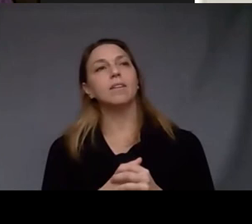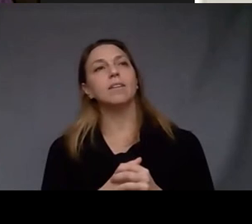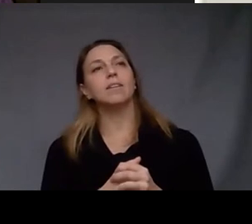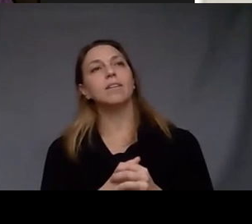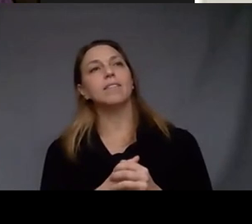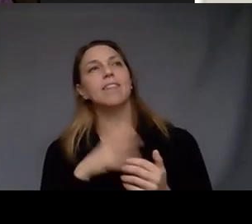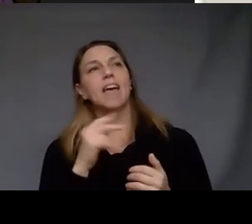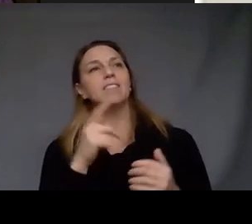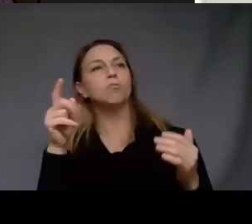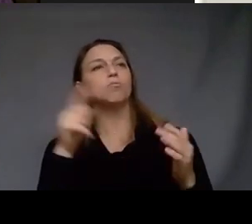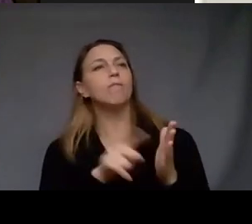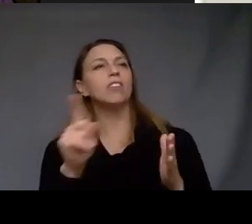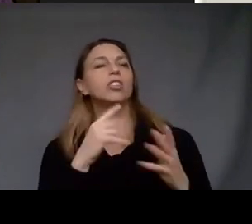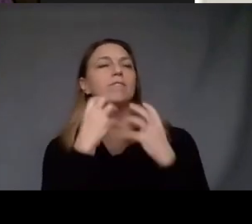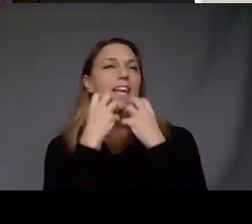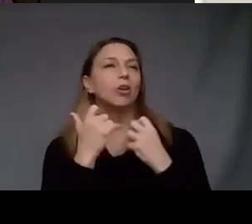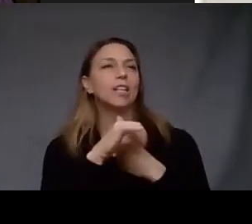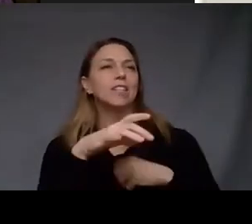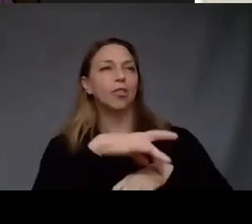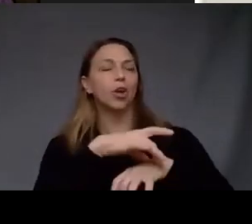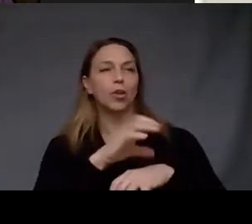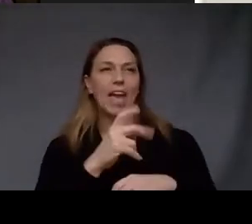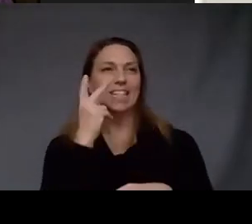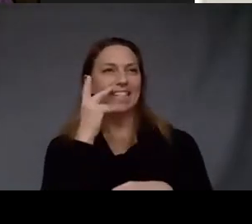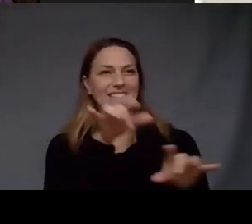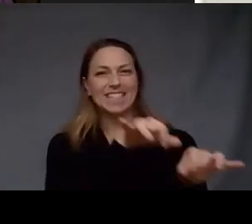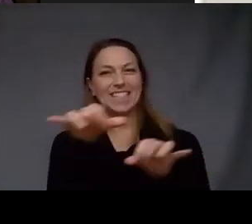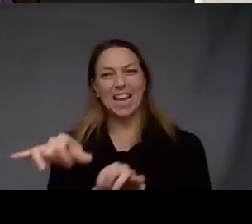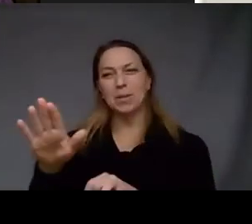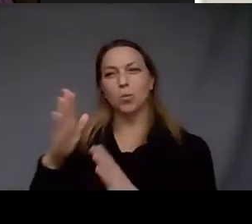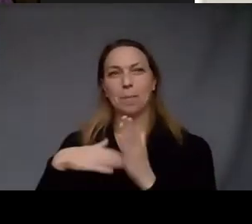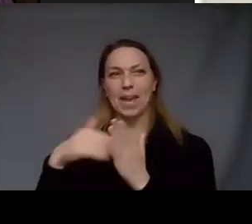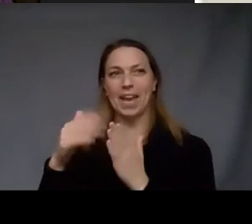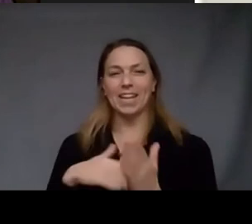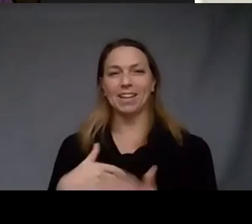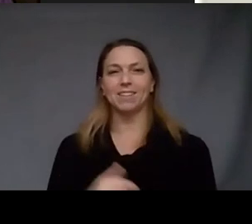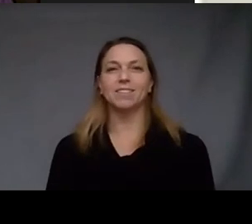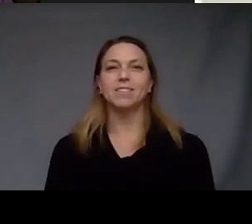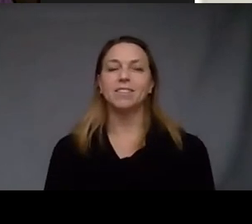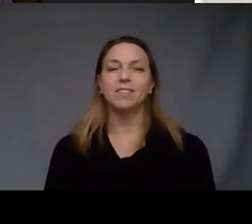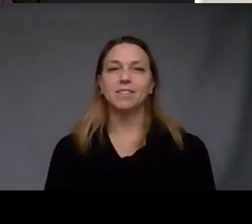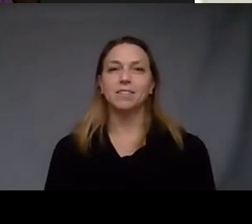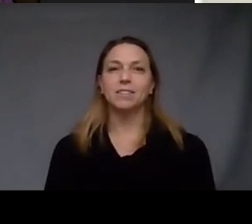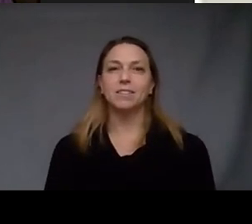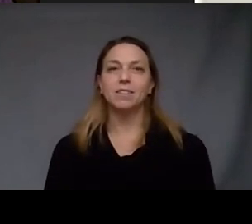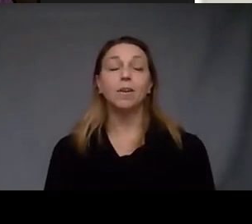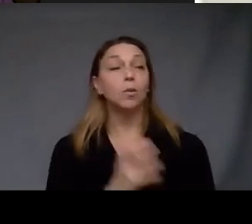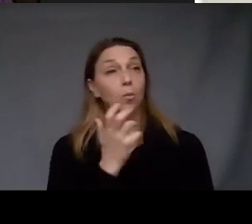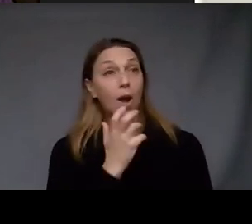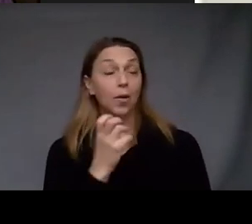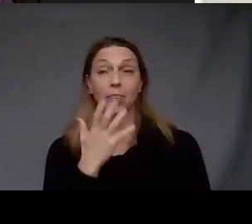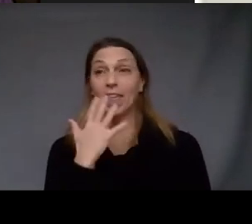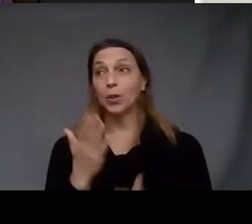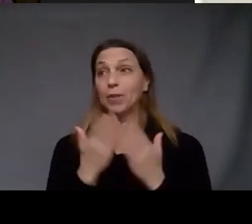sacredness of the earth and I see that in your painting is what they write well all I can say is thank you very much and